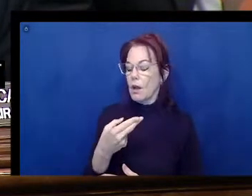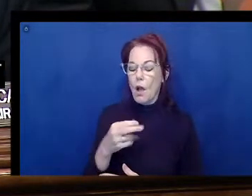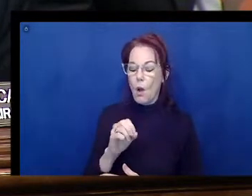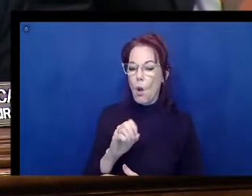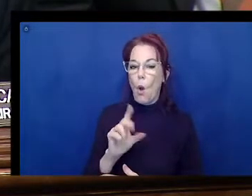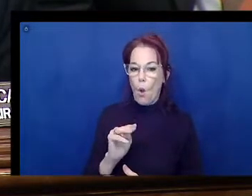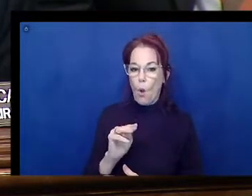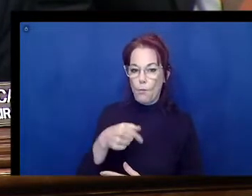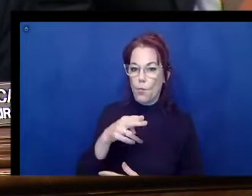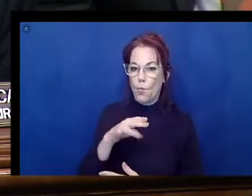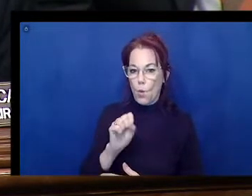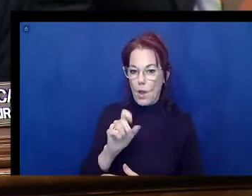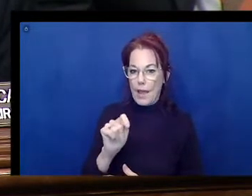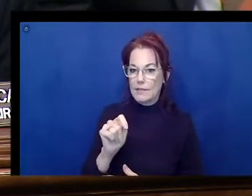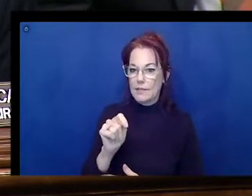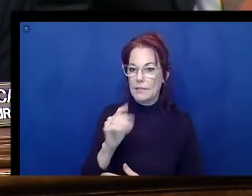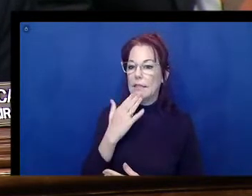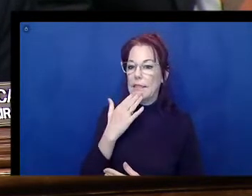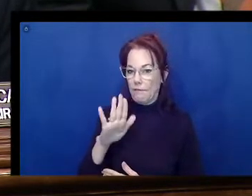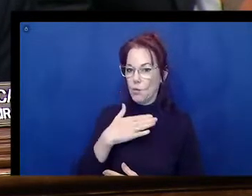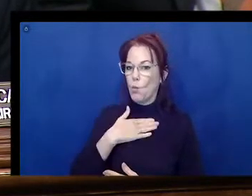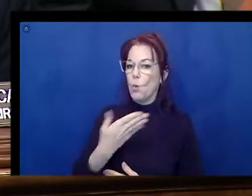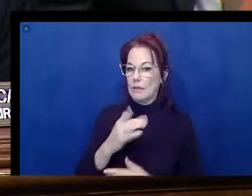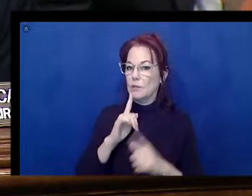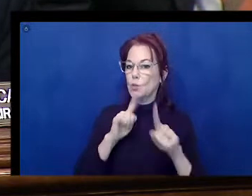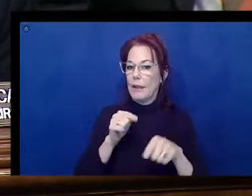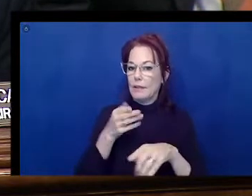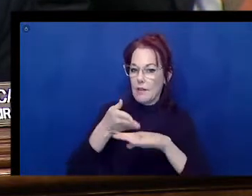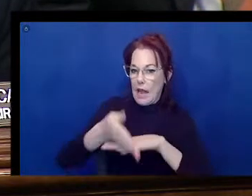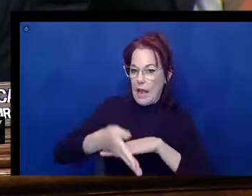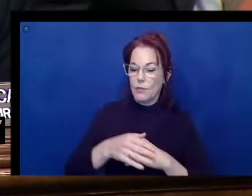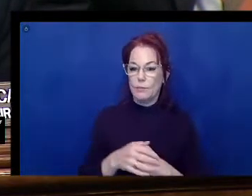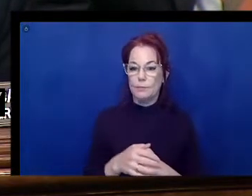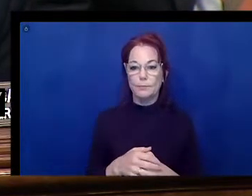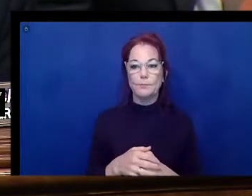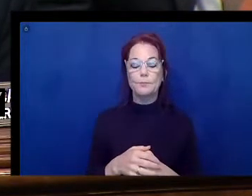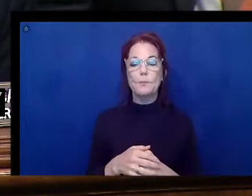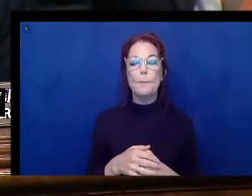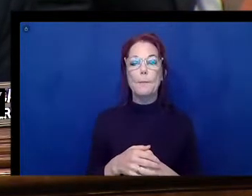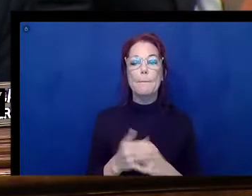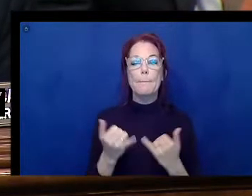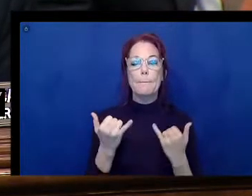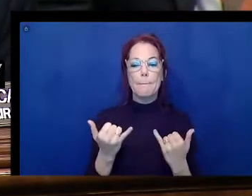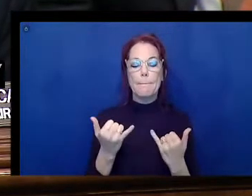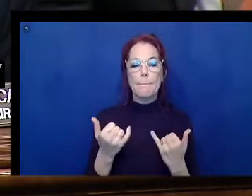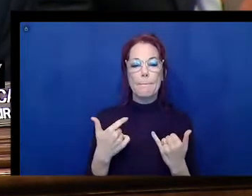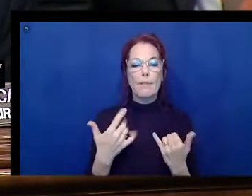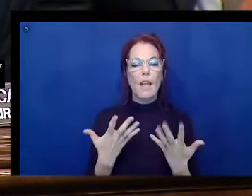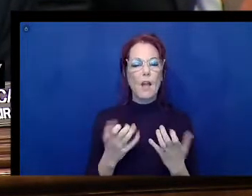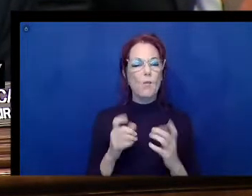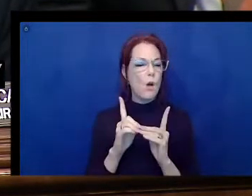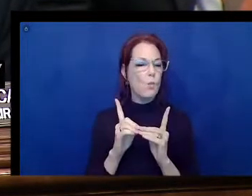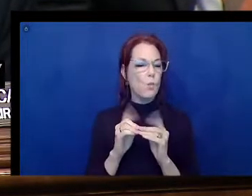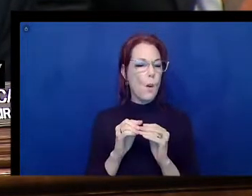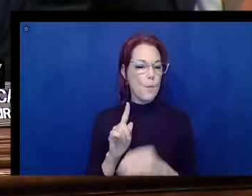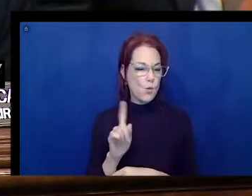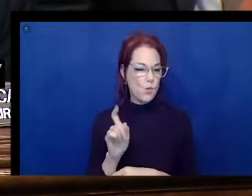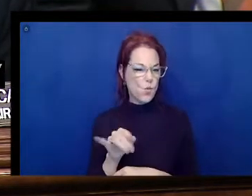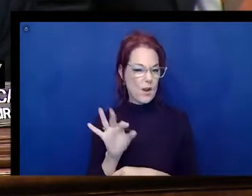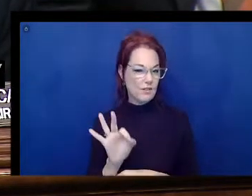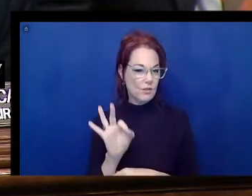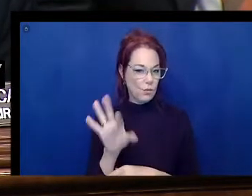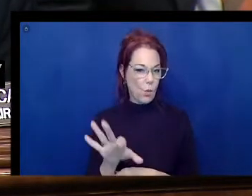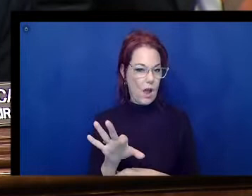a little bit early today, but before we do that, I just wanted to pose maybe one more question to